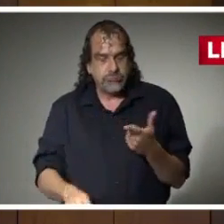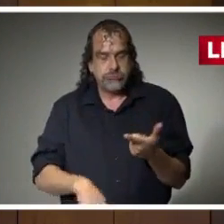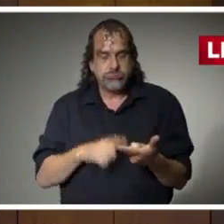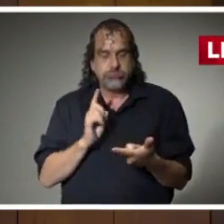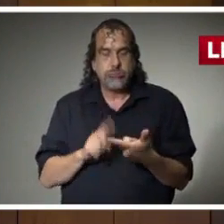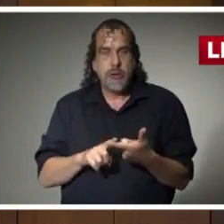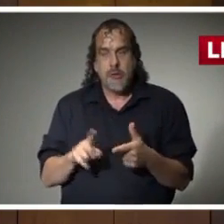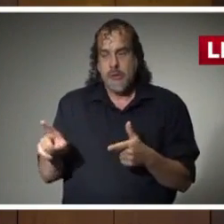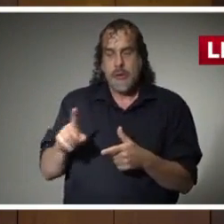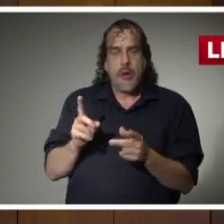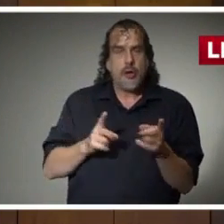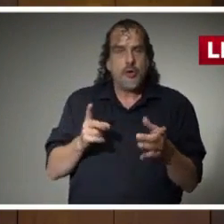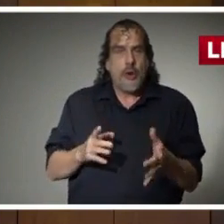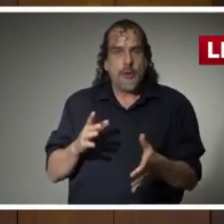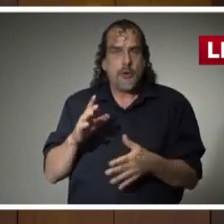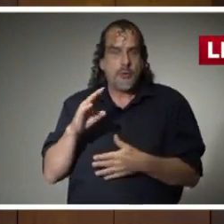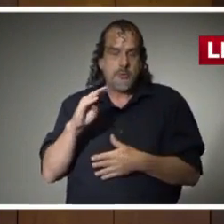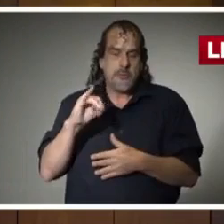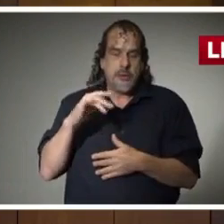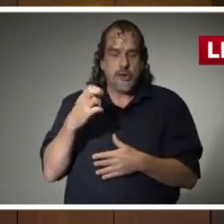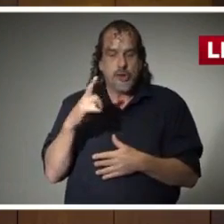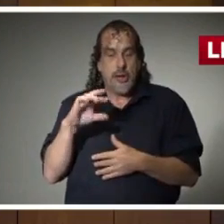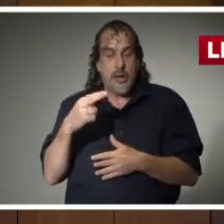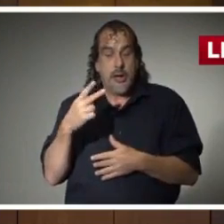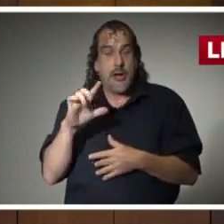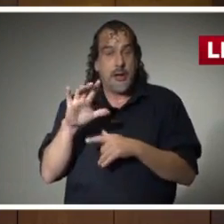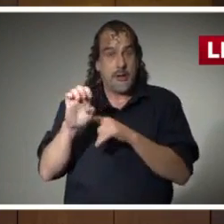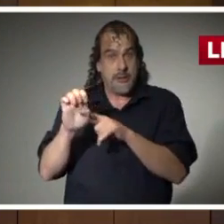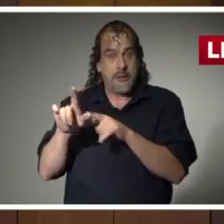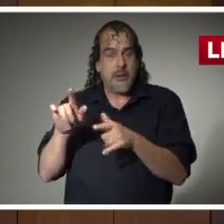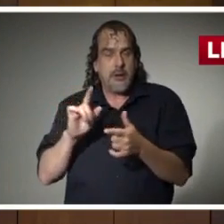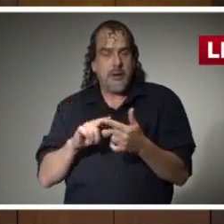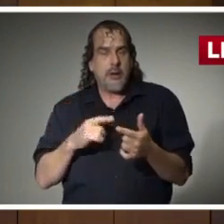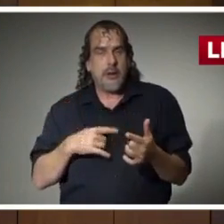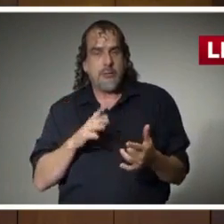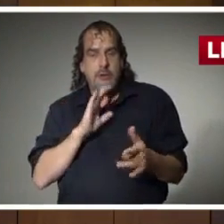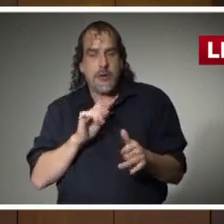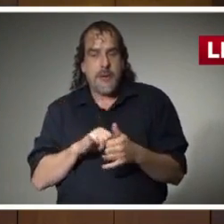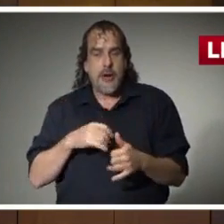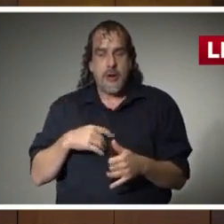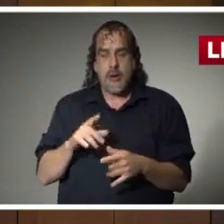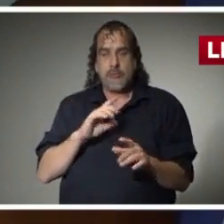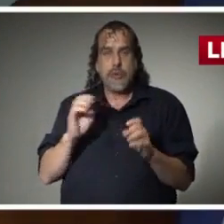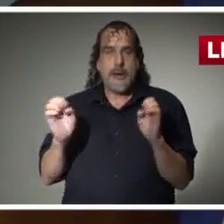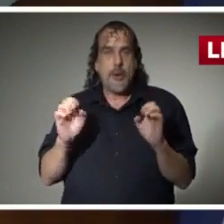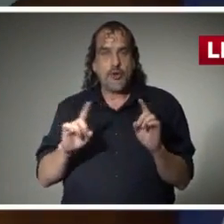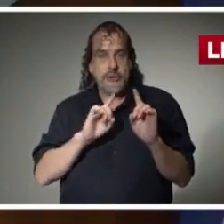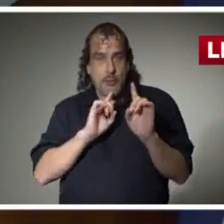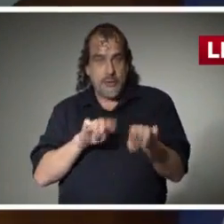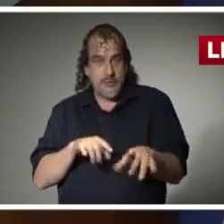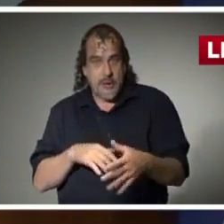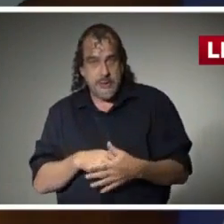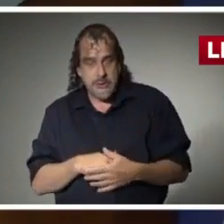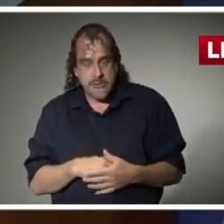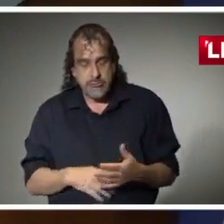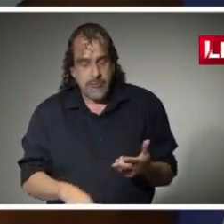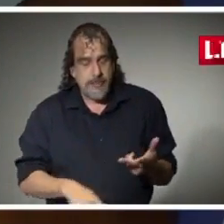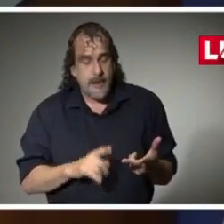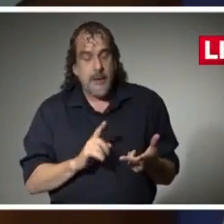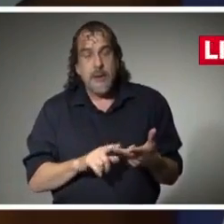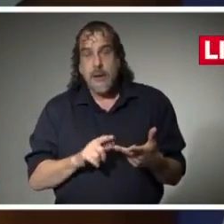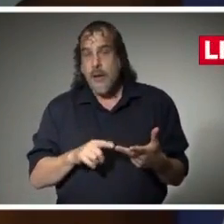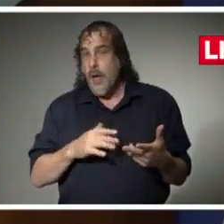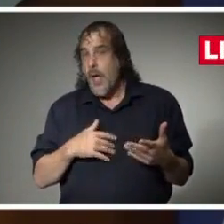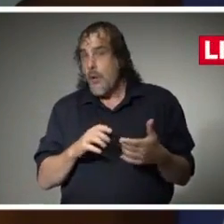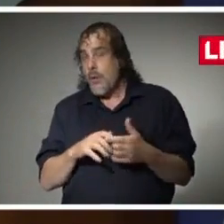also Director Michelle on our emergency management response. I want to remind my